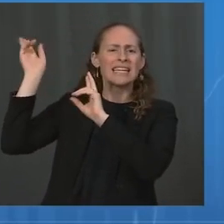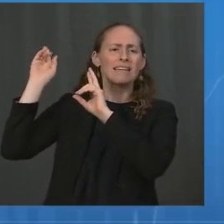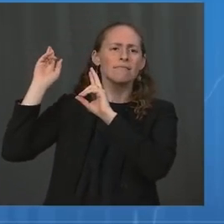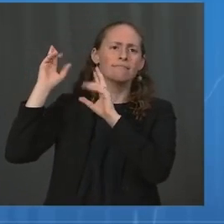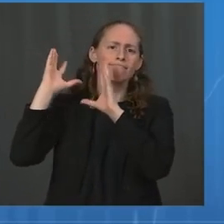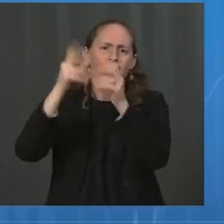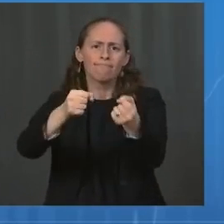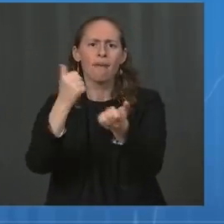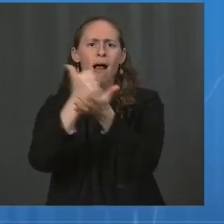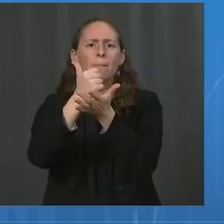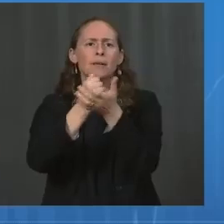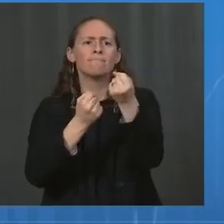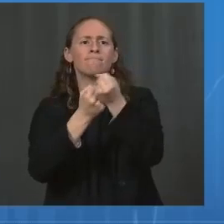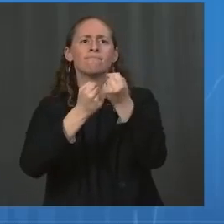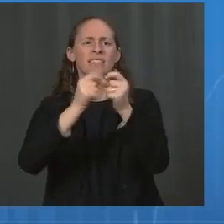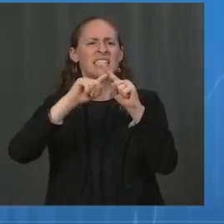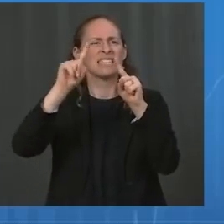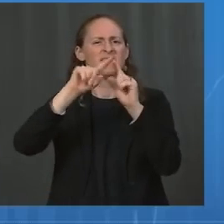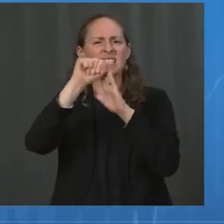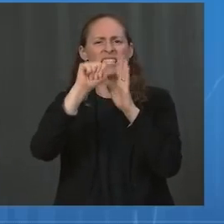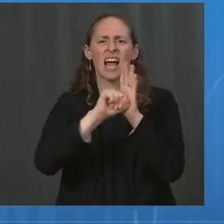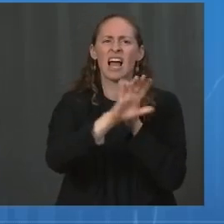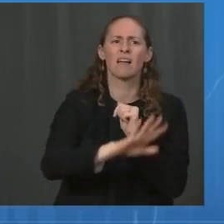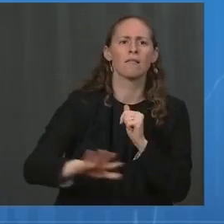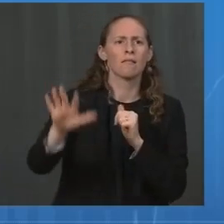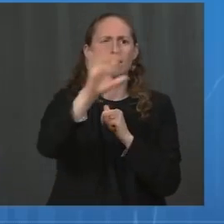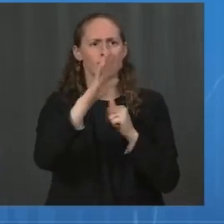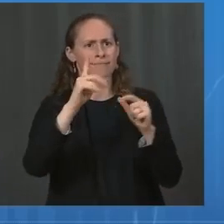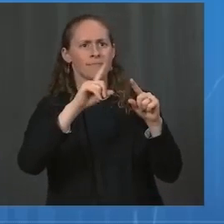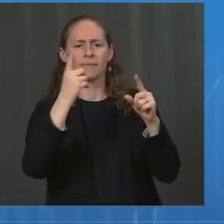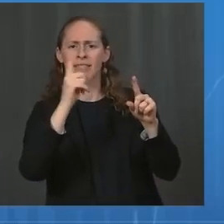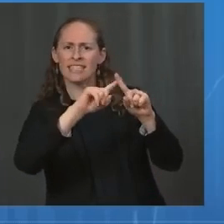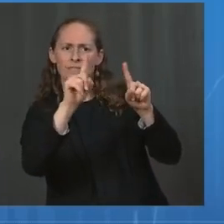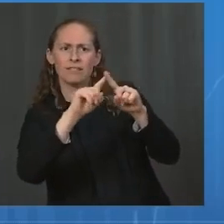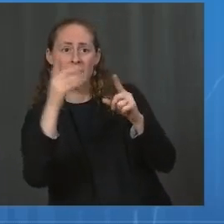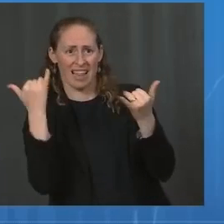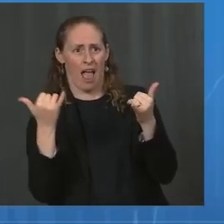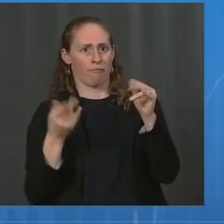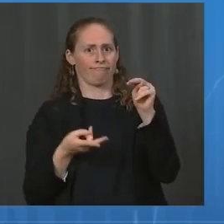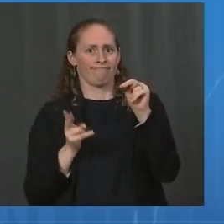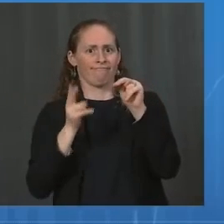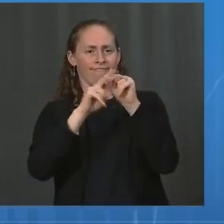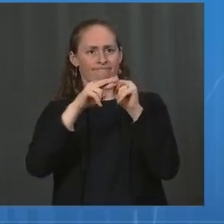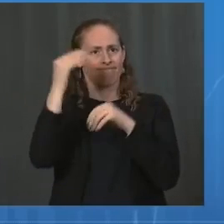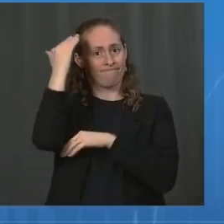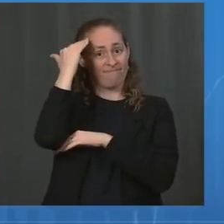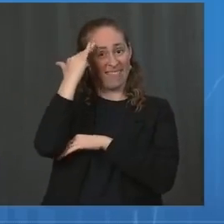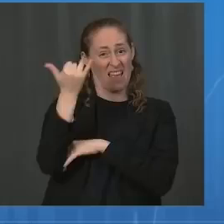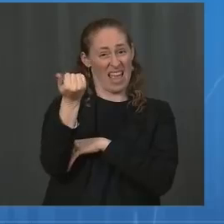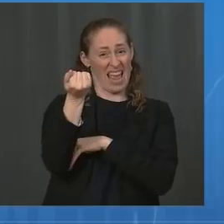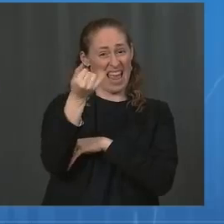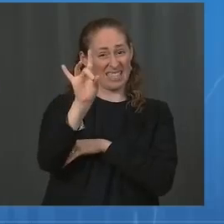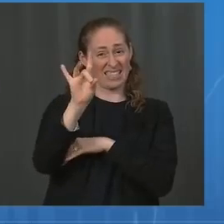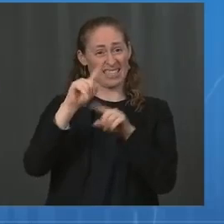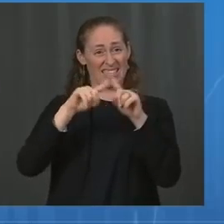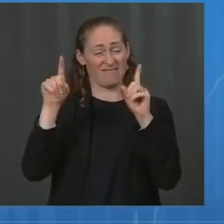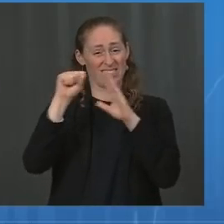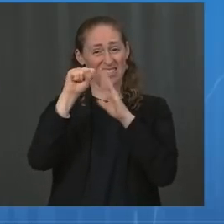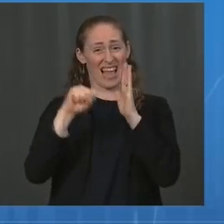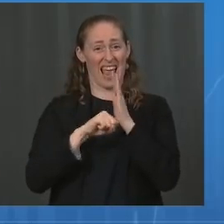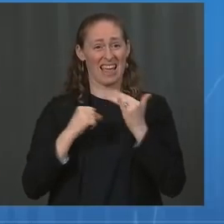to date, COVID-19 surge response teams are working with 18 states, pulling in personnel, resources,